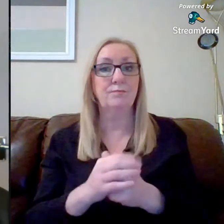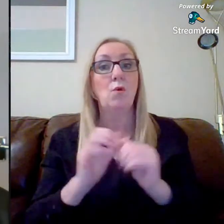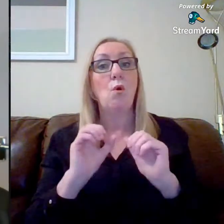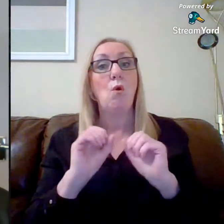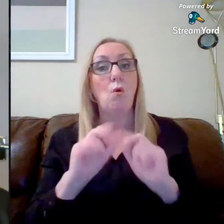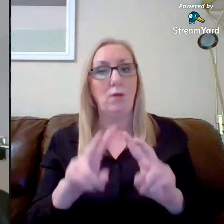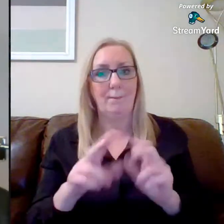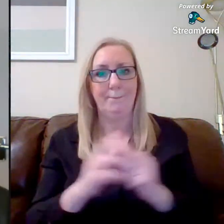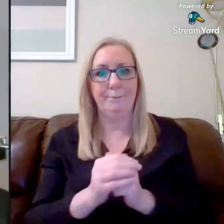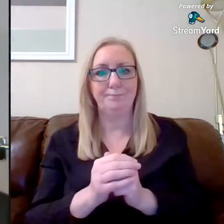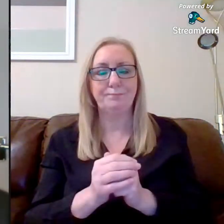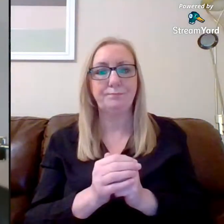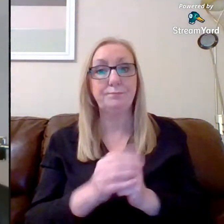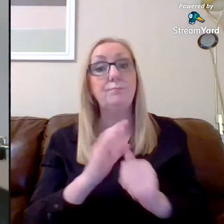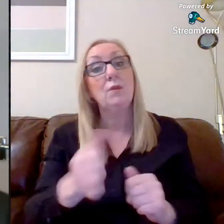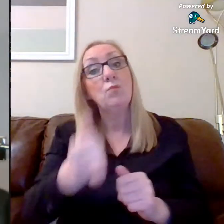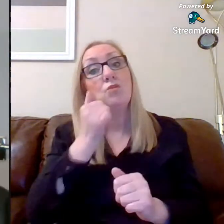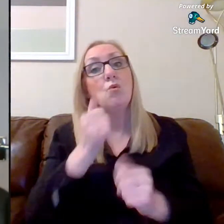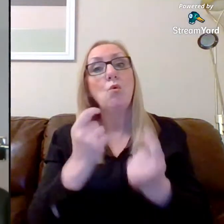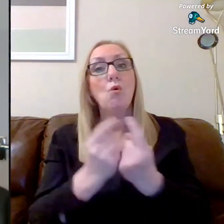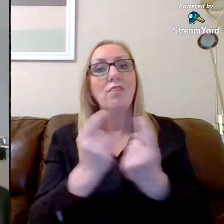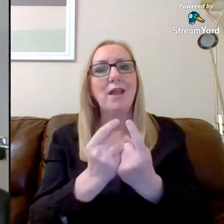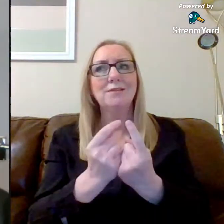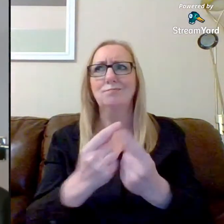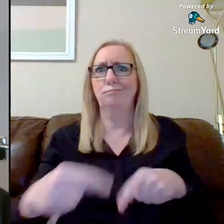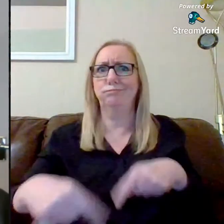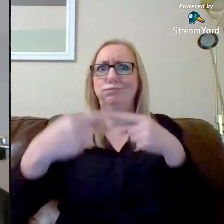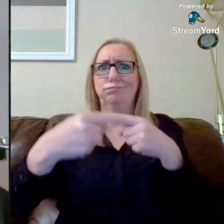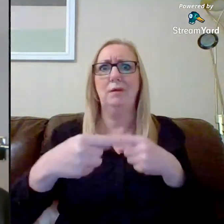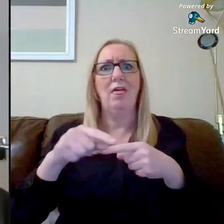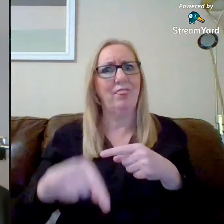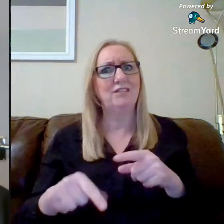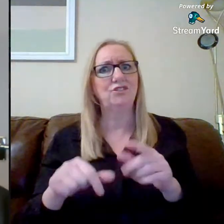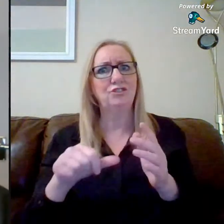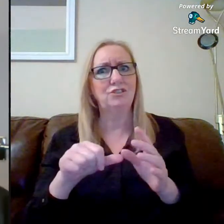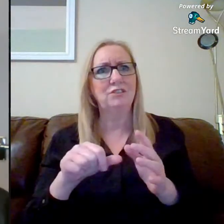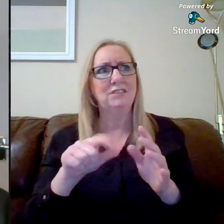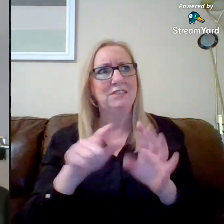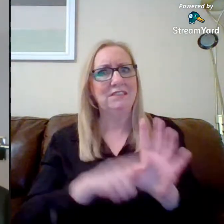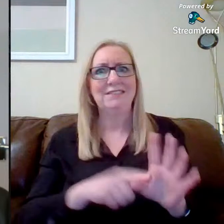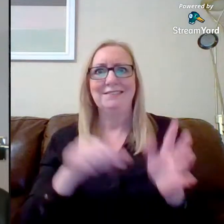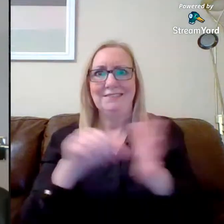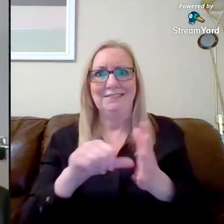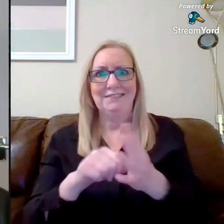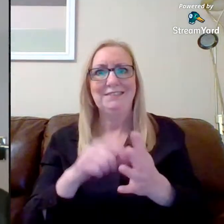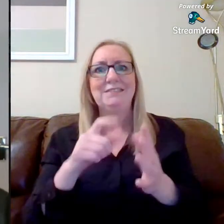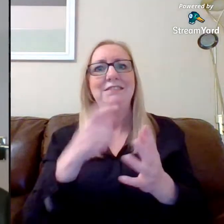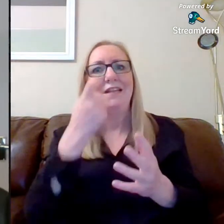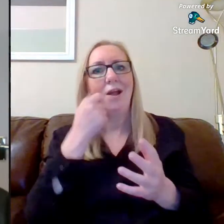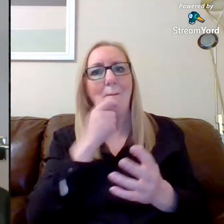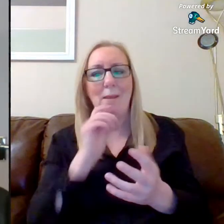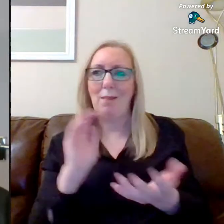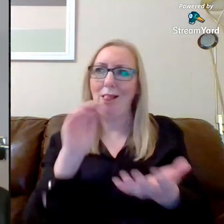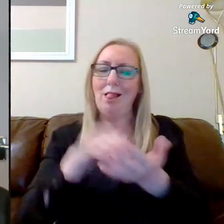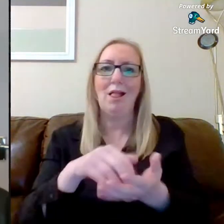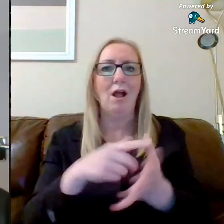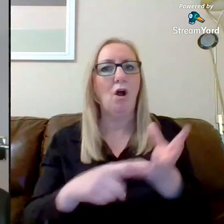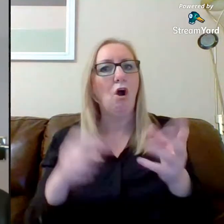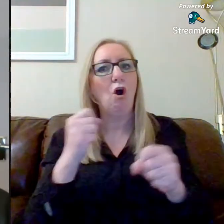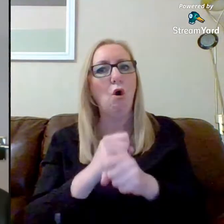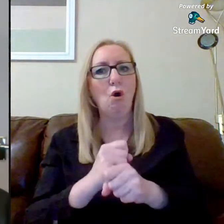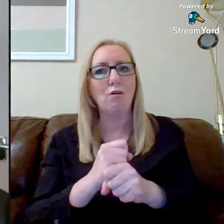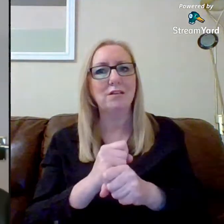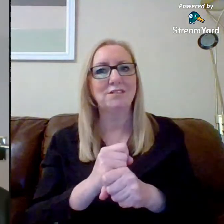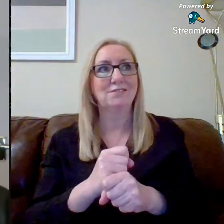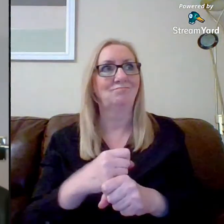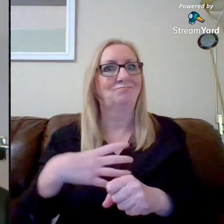so we know that things have been challenging this year. We know that your young people came into school in August, all set up for a very, very exciting